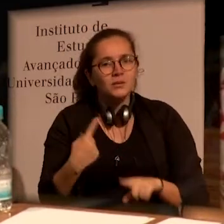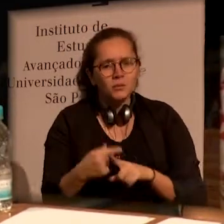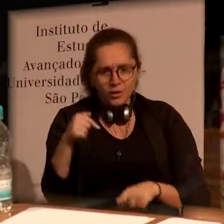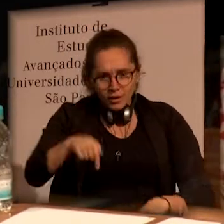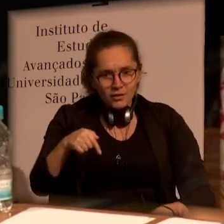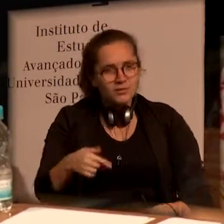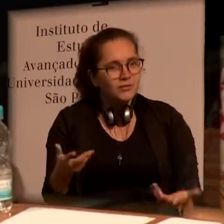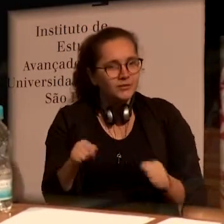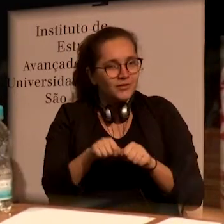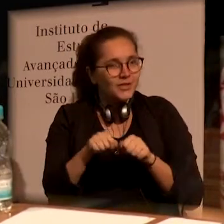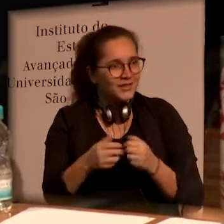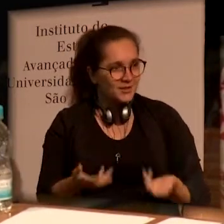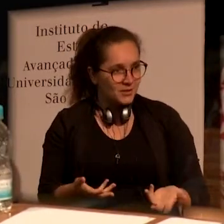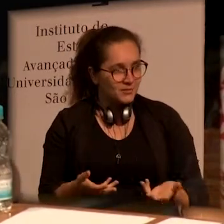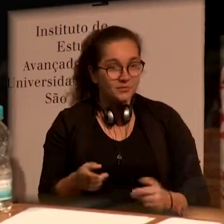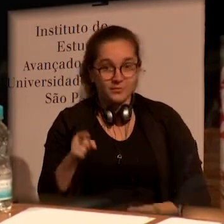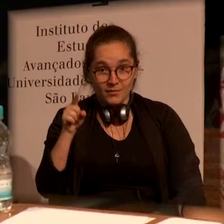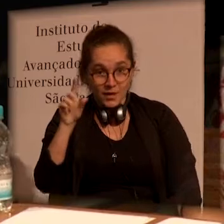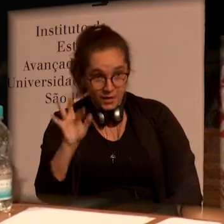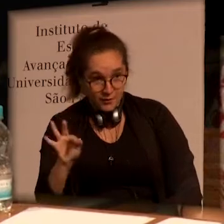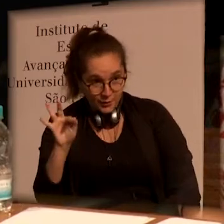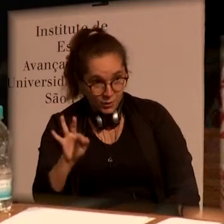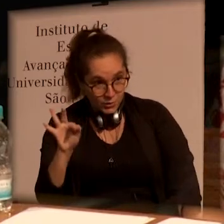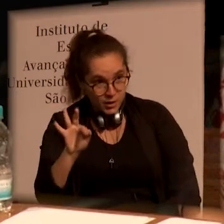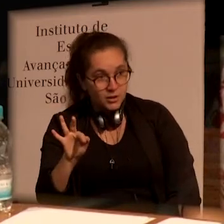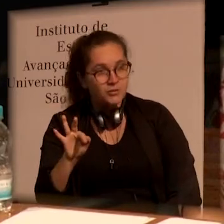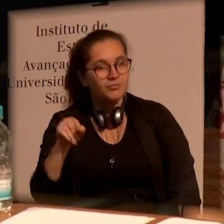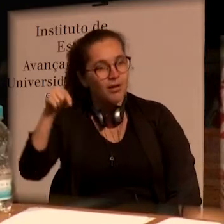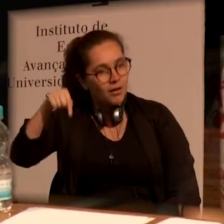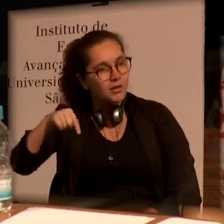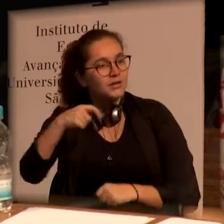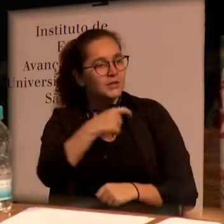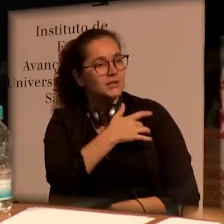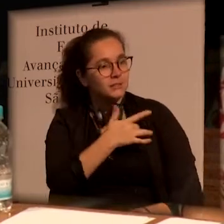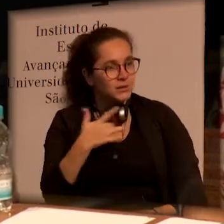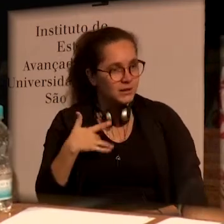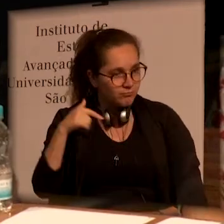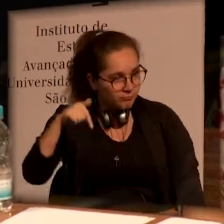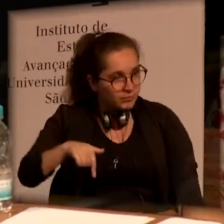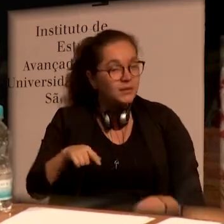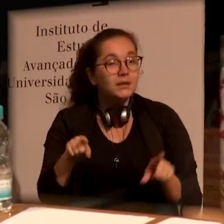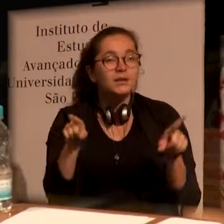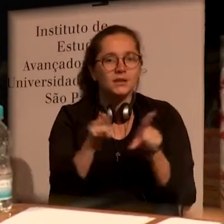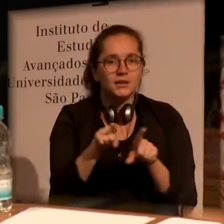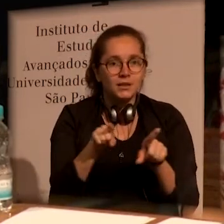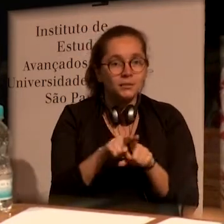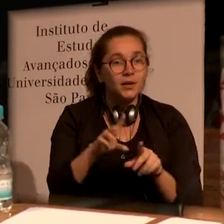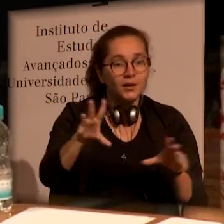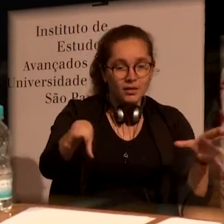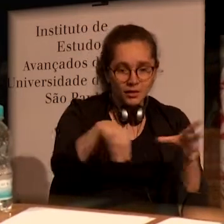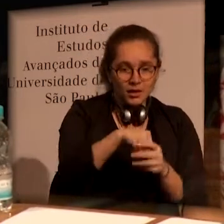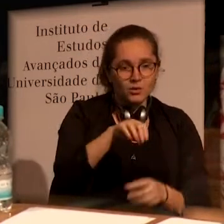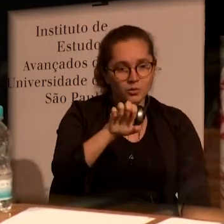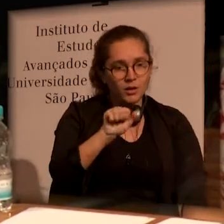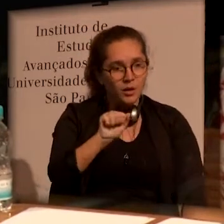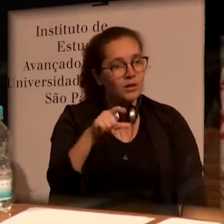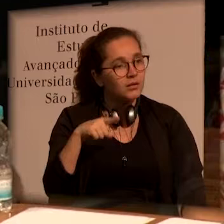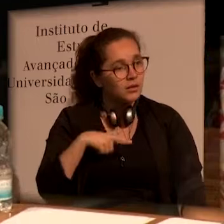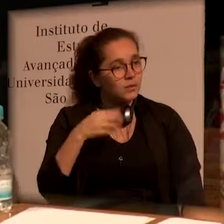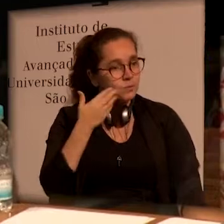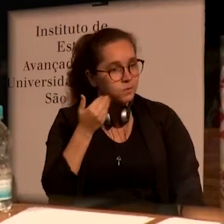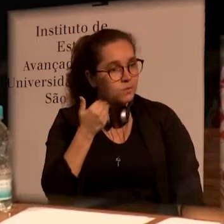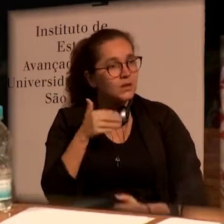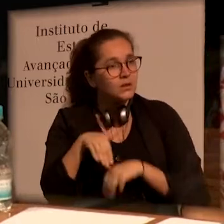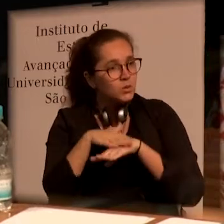very, very touched that we can do this now. And having this event taken